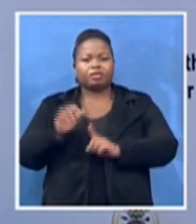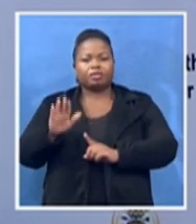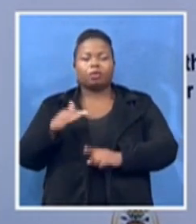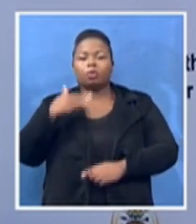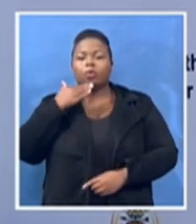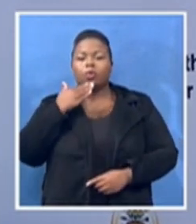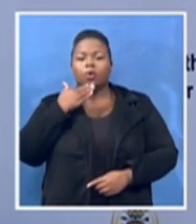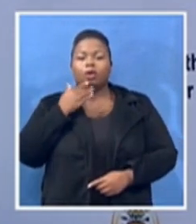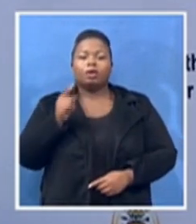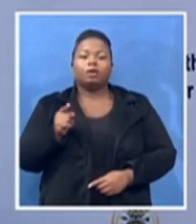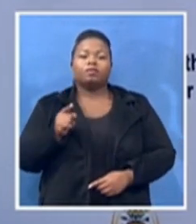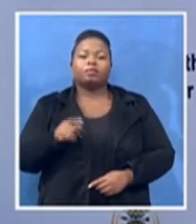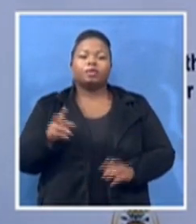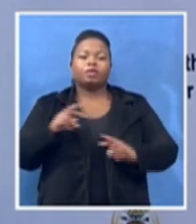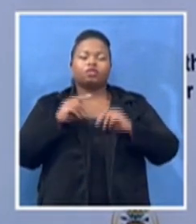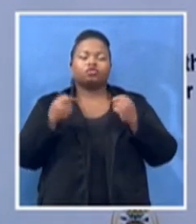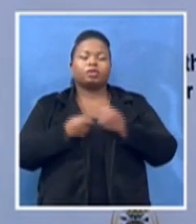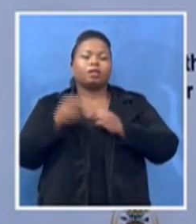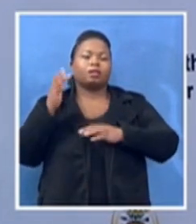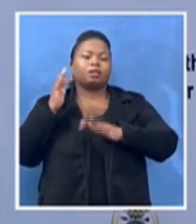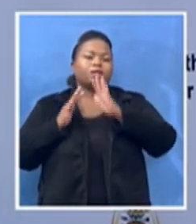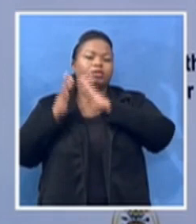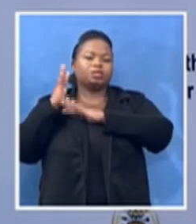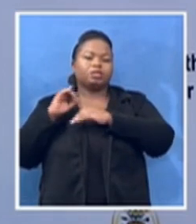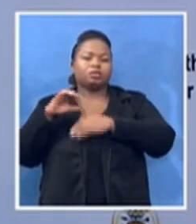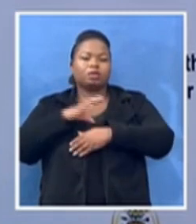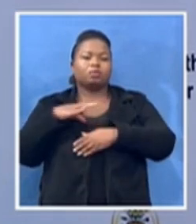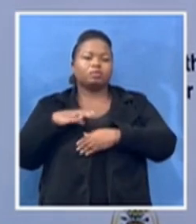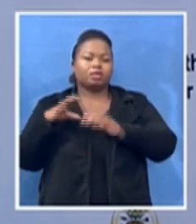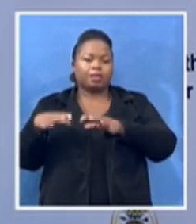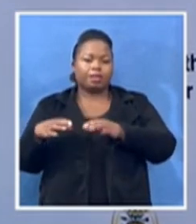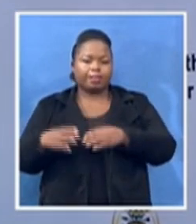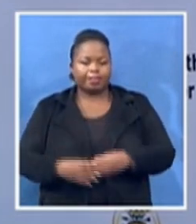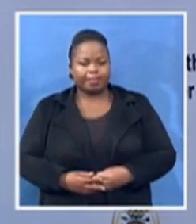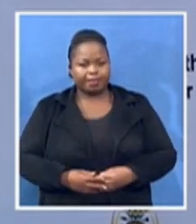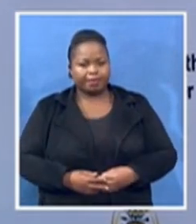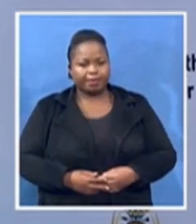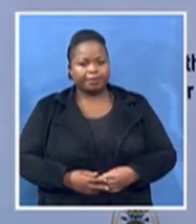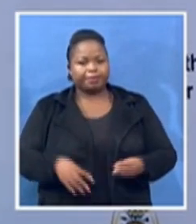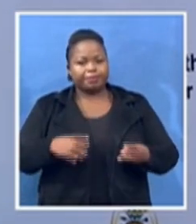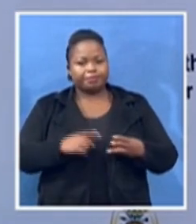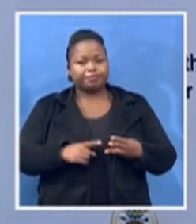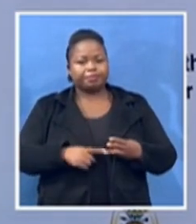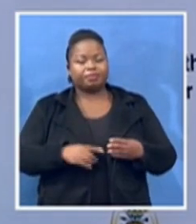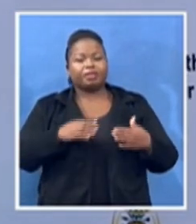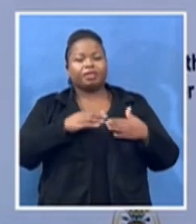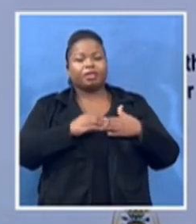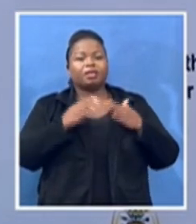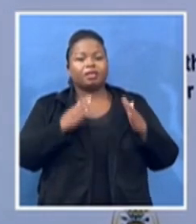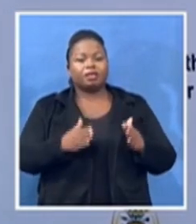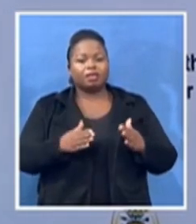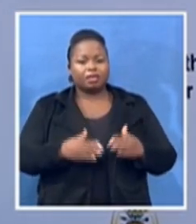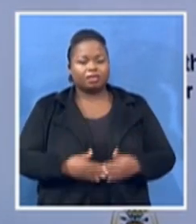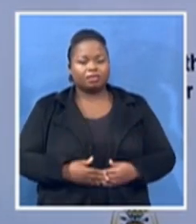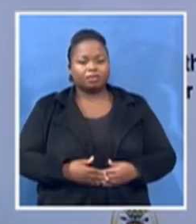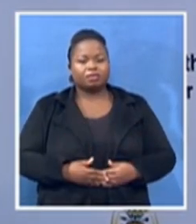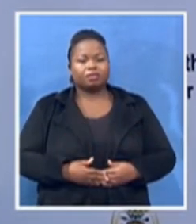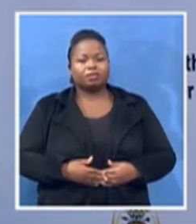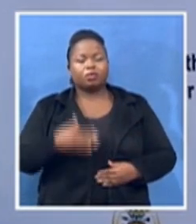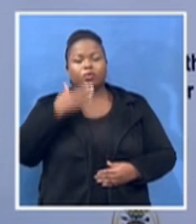and we have leaders who came before us, the CEO of